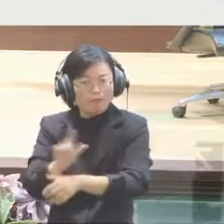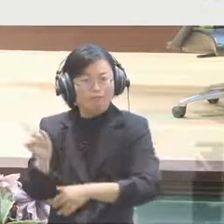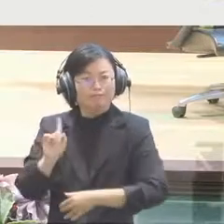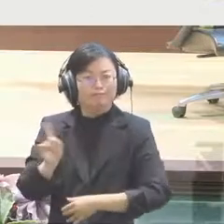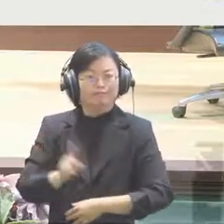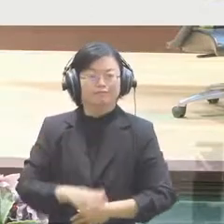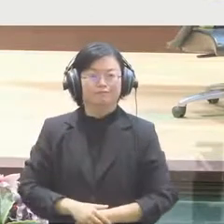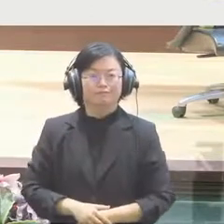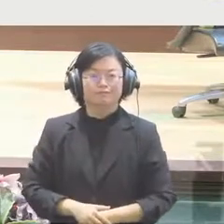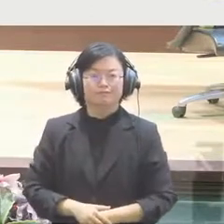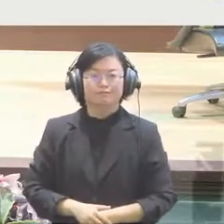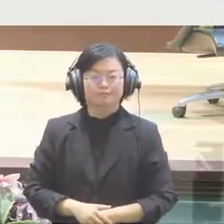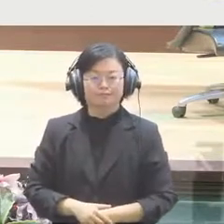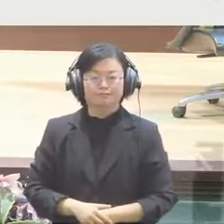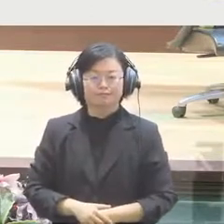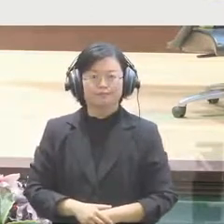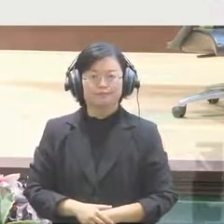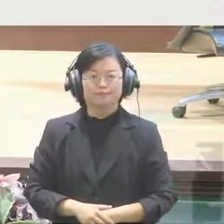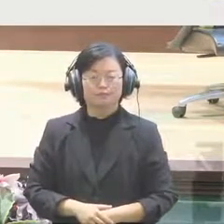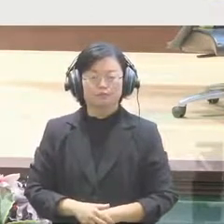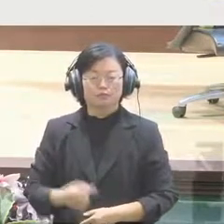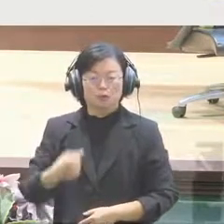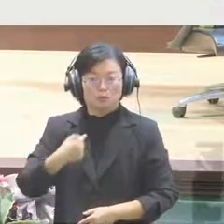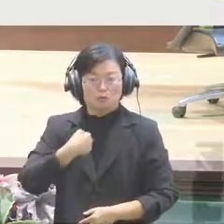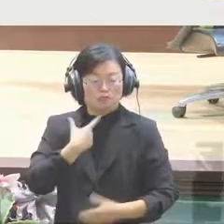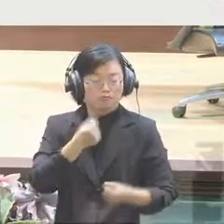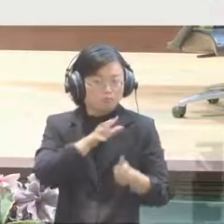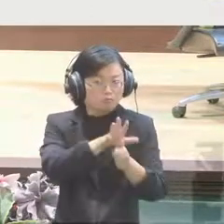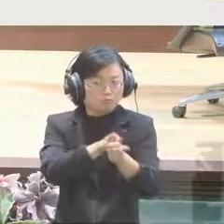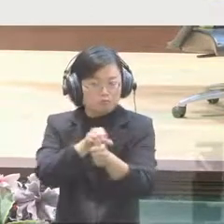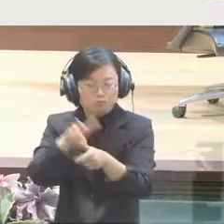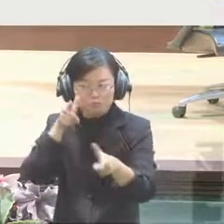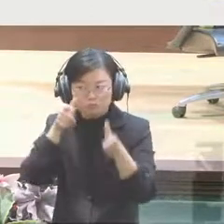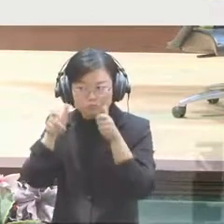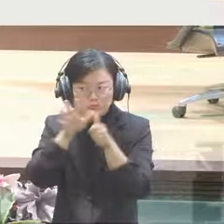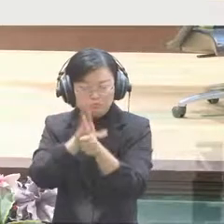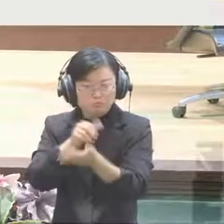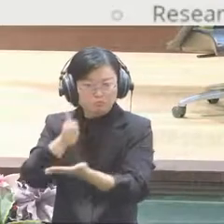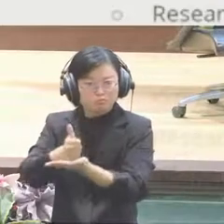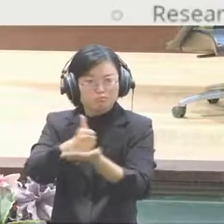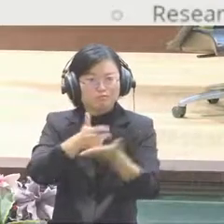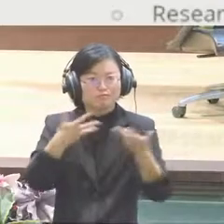participants of this summit. So, let's start.